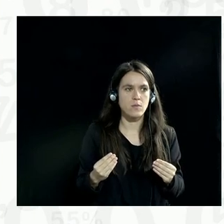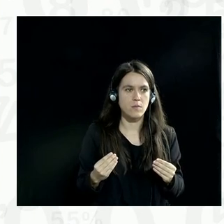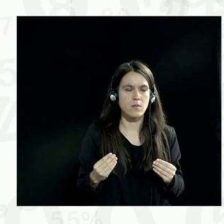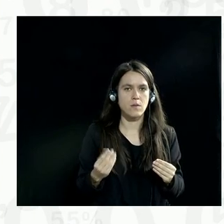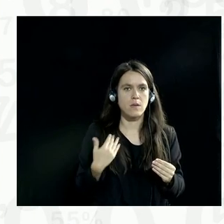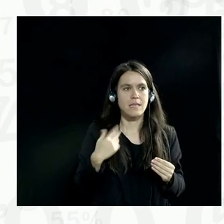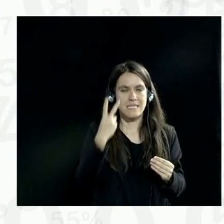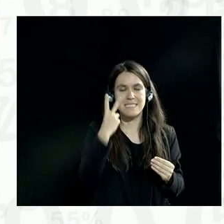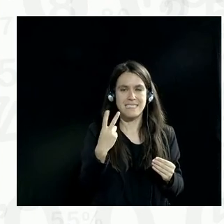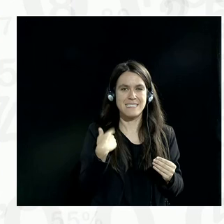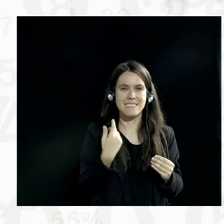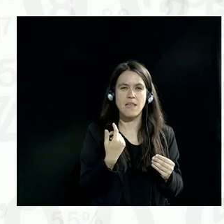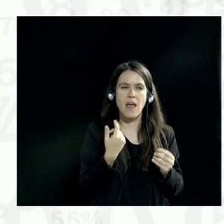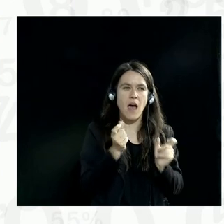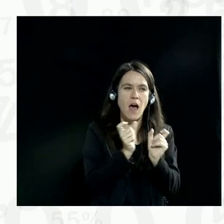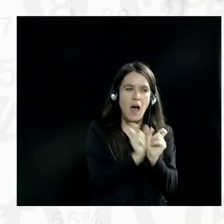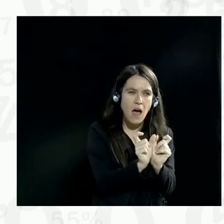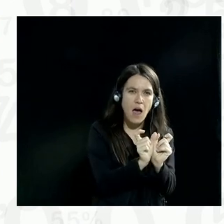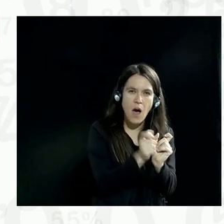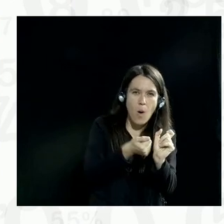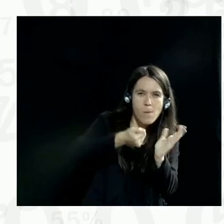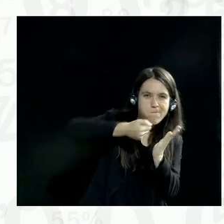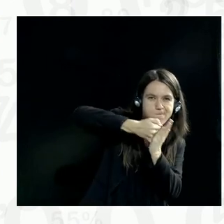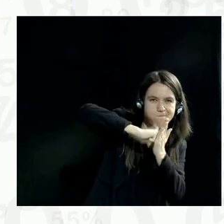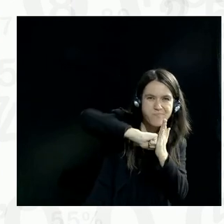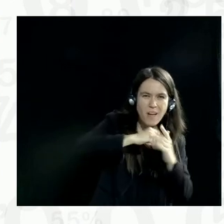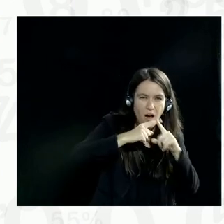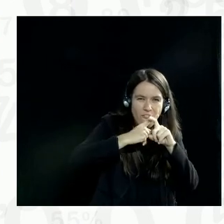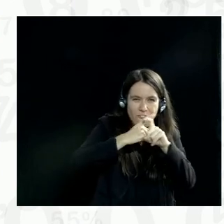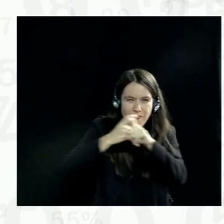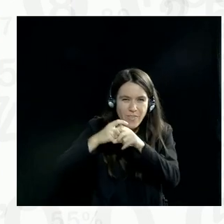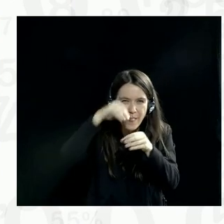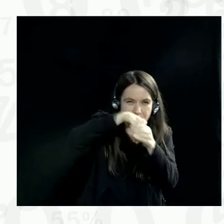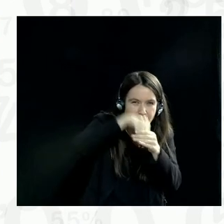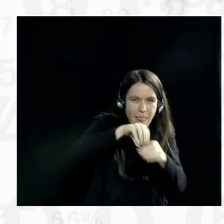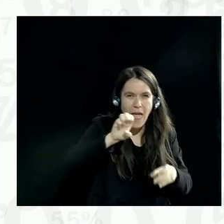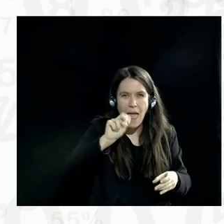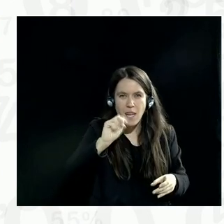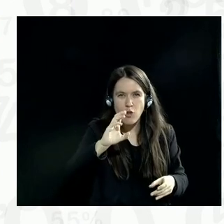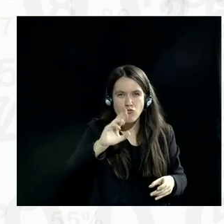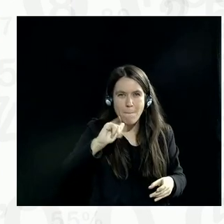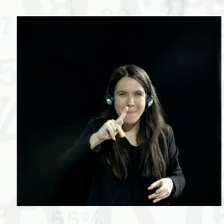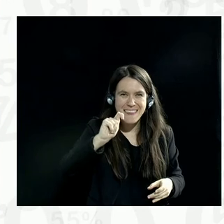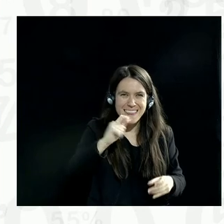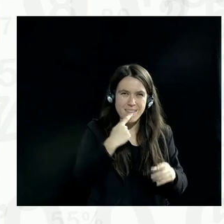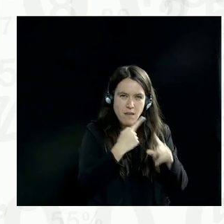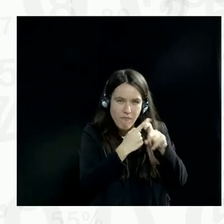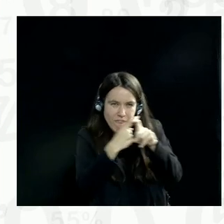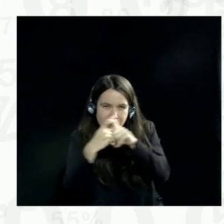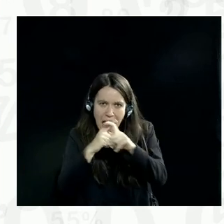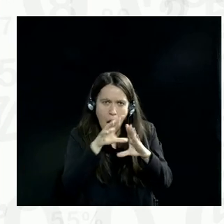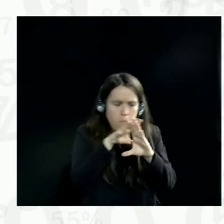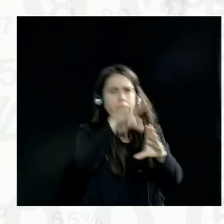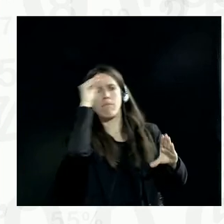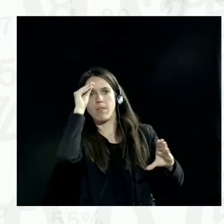firms to build the technical know-how and technical capacity to deliver a solution to encrypted communication rather than trying to